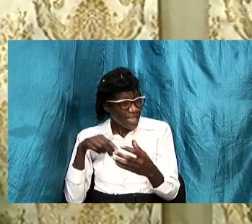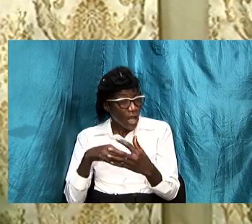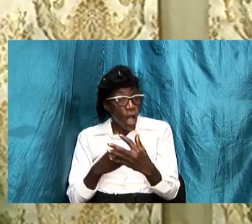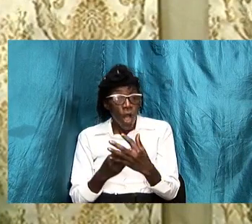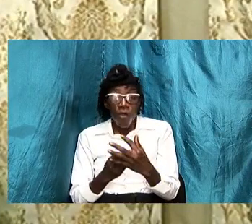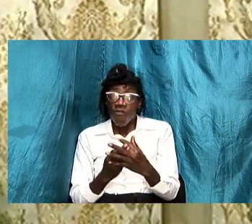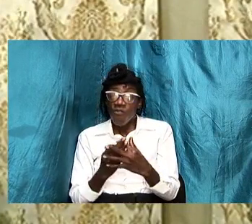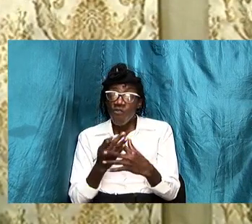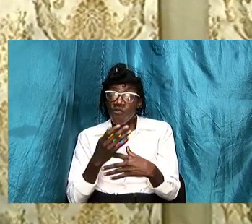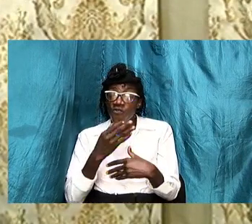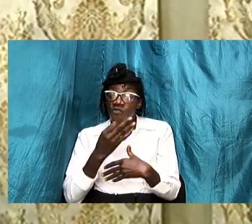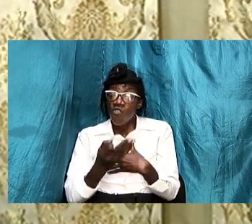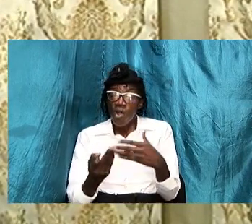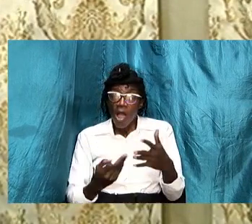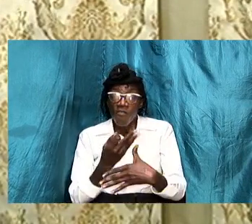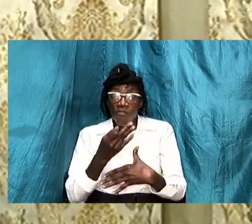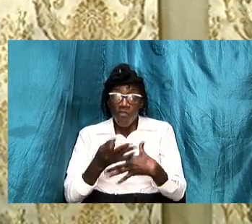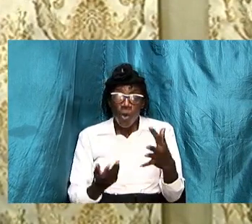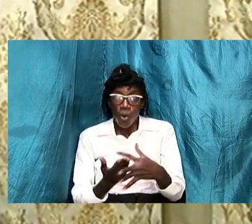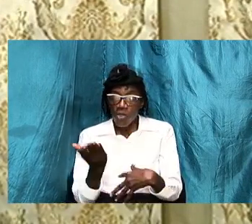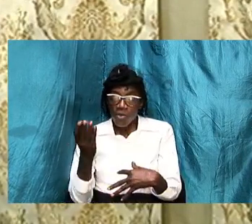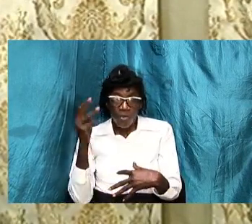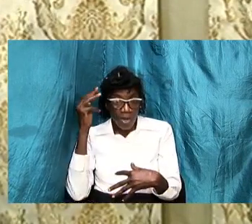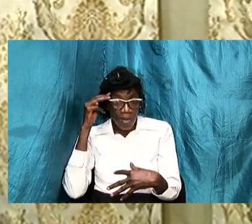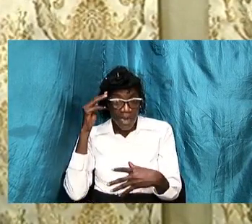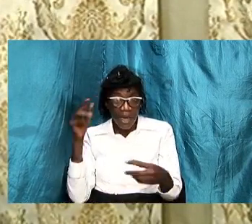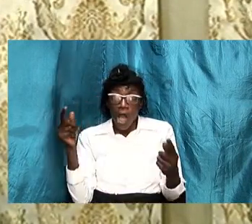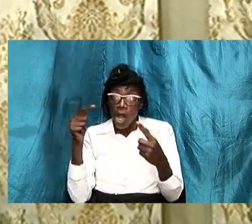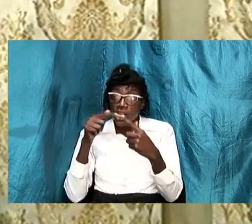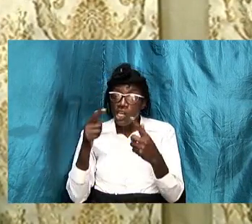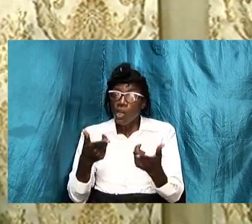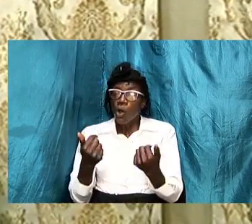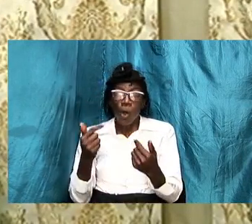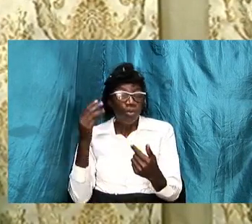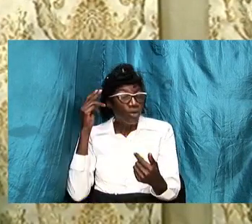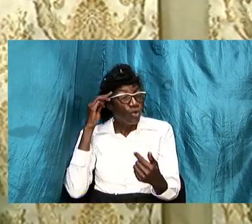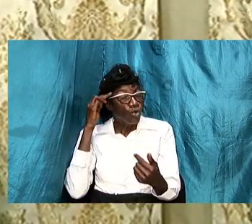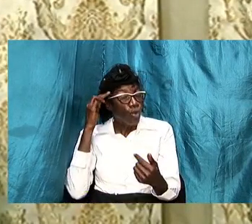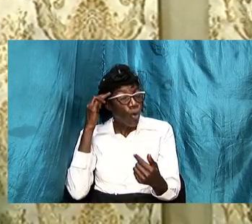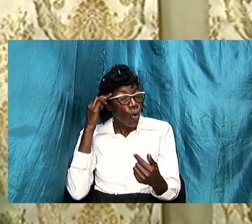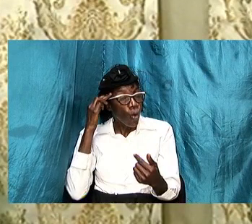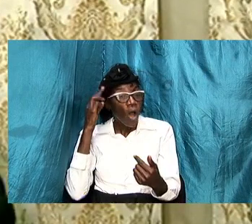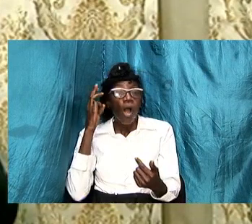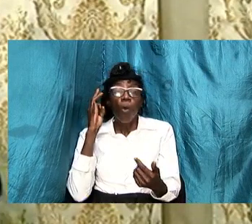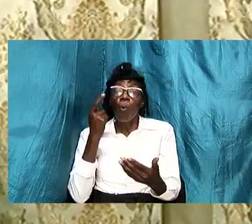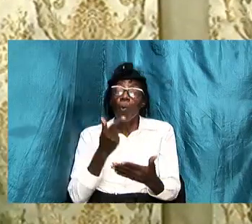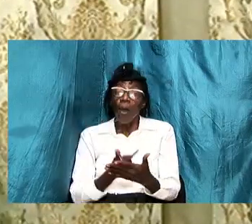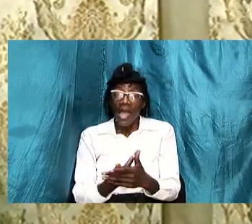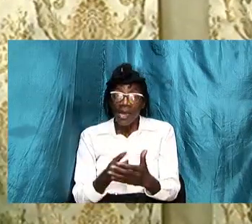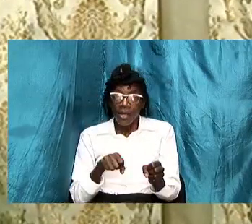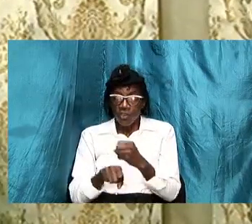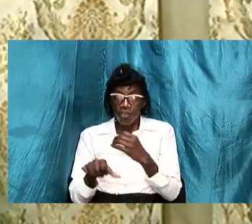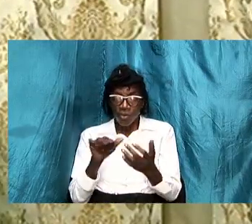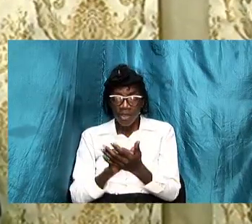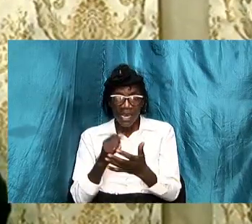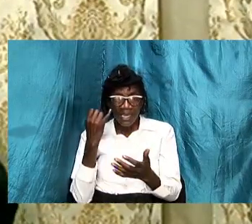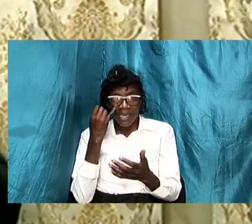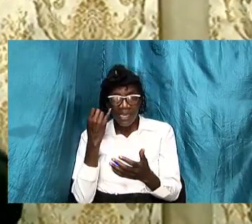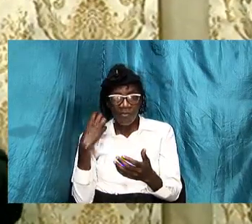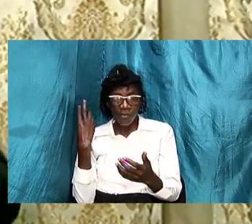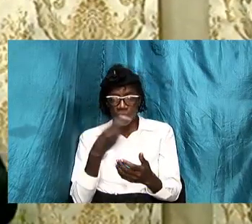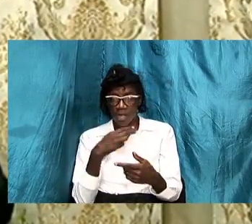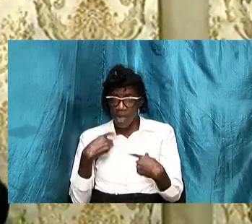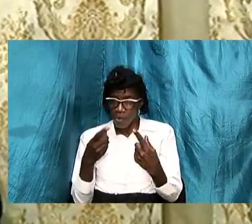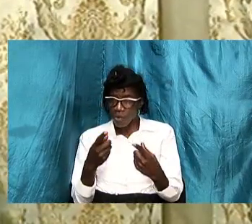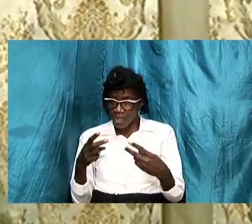until we come to know and to know a particular thing well so that if we are going to